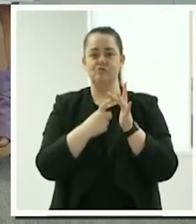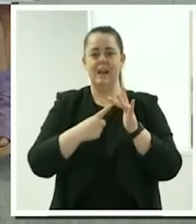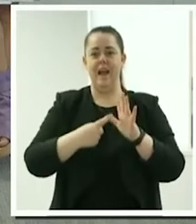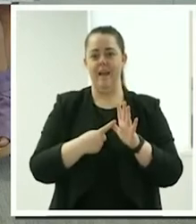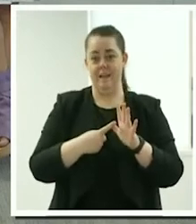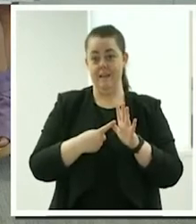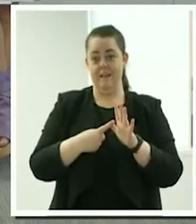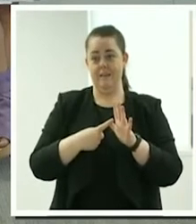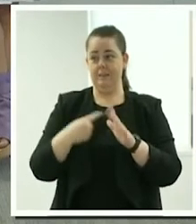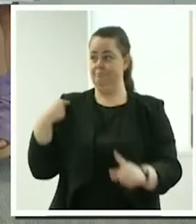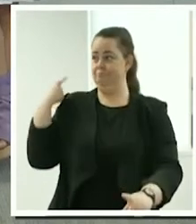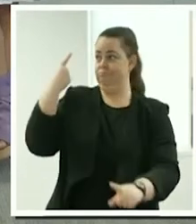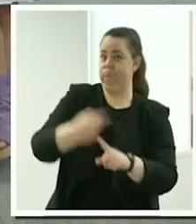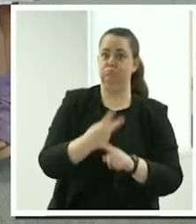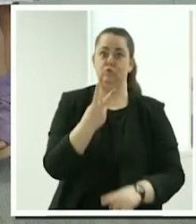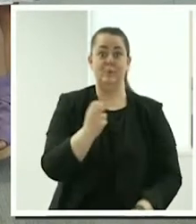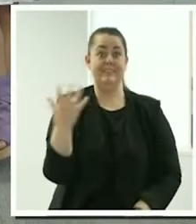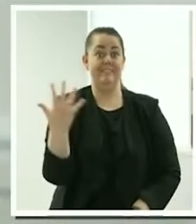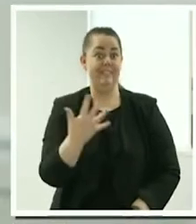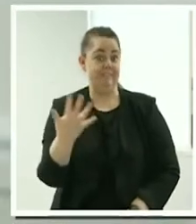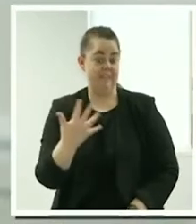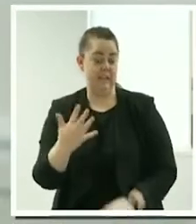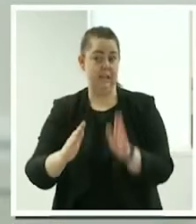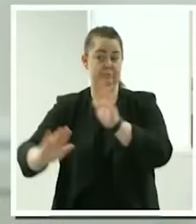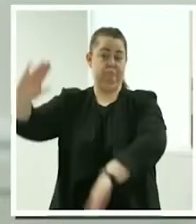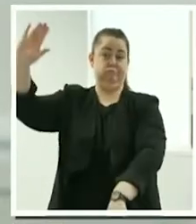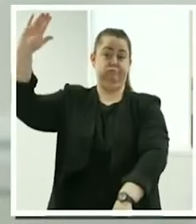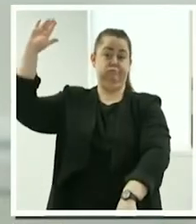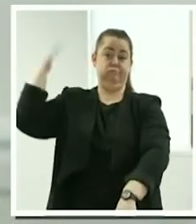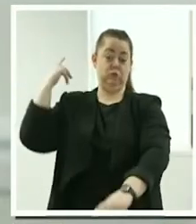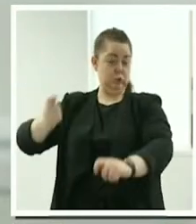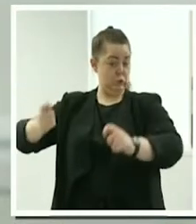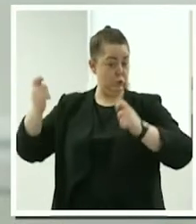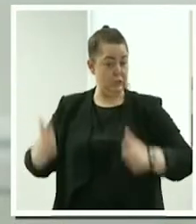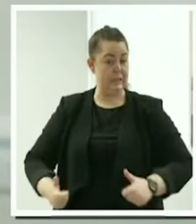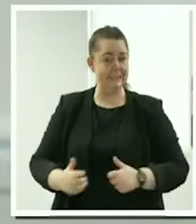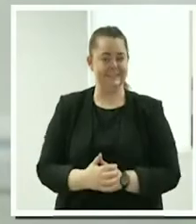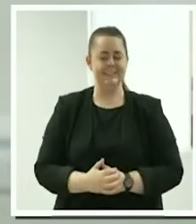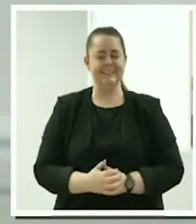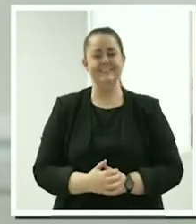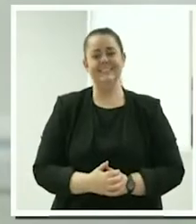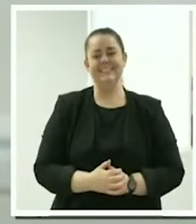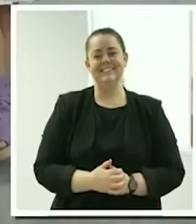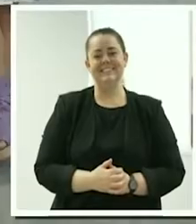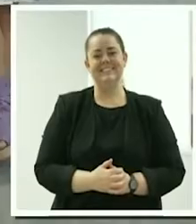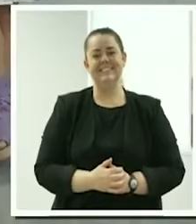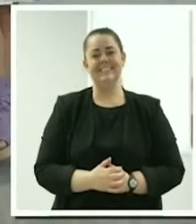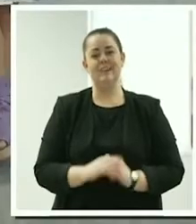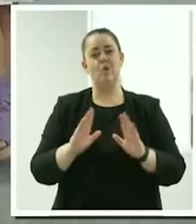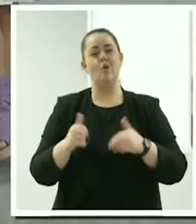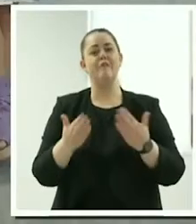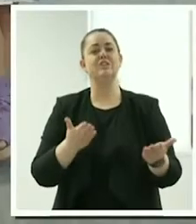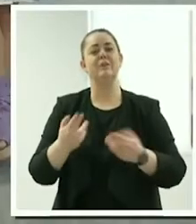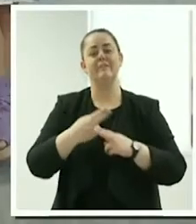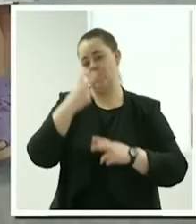2015. You're one of the old timers, very definitely. Offering services to aged care